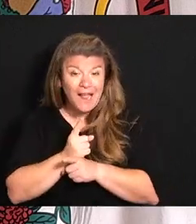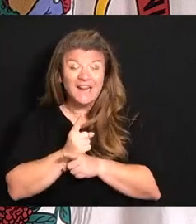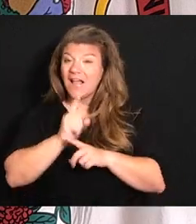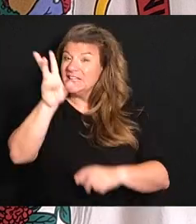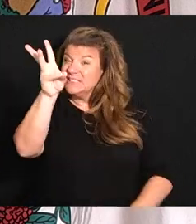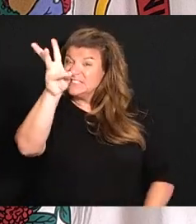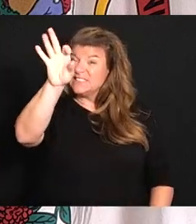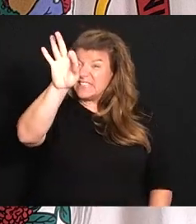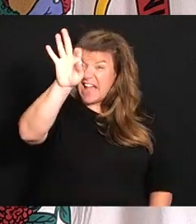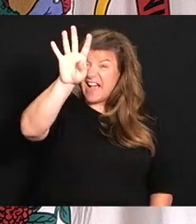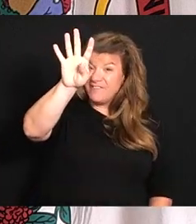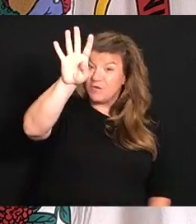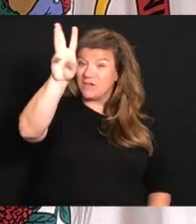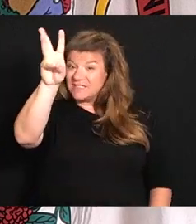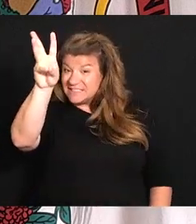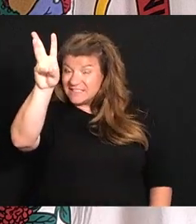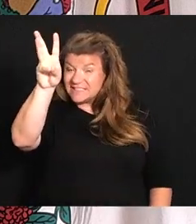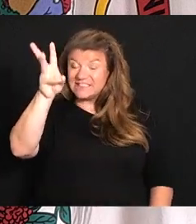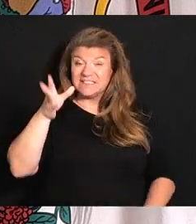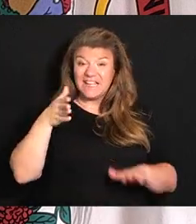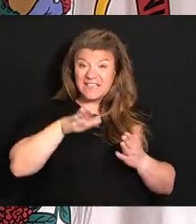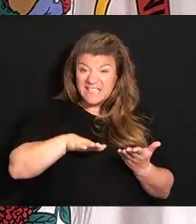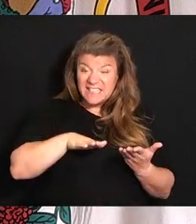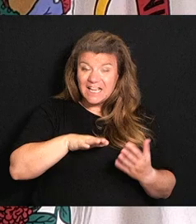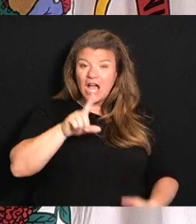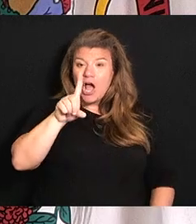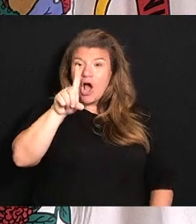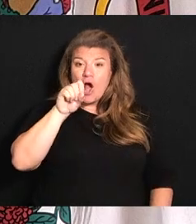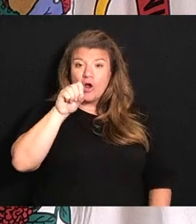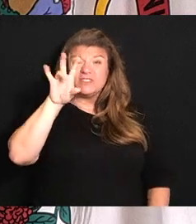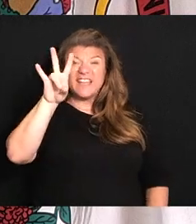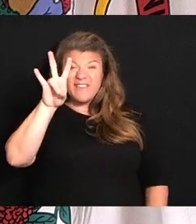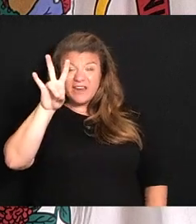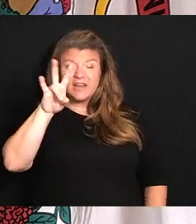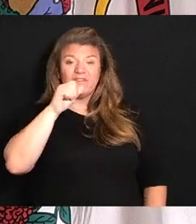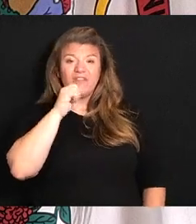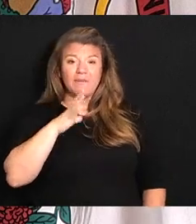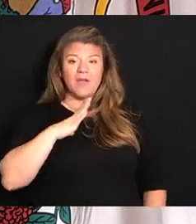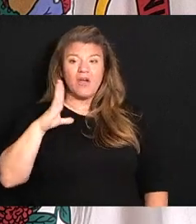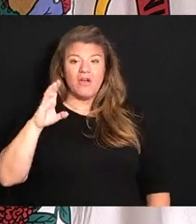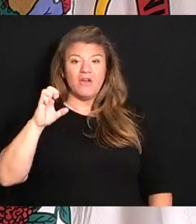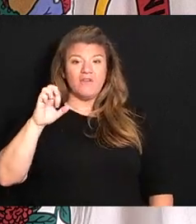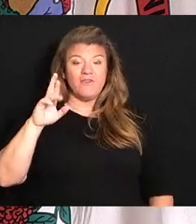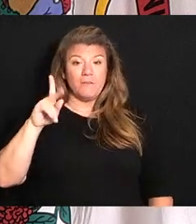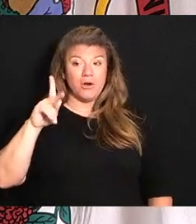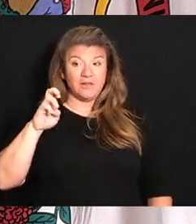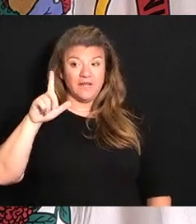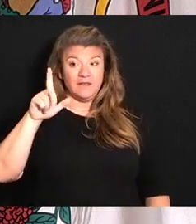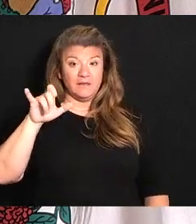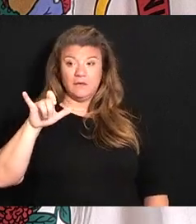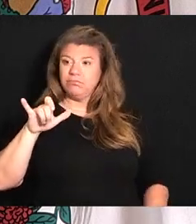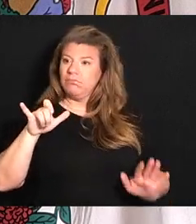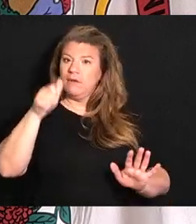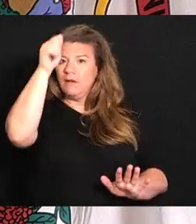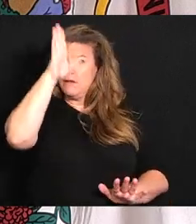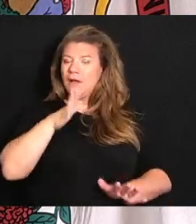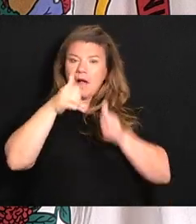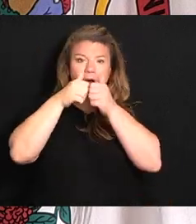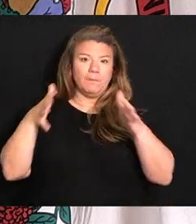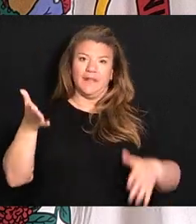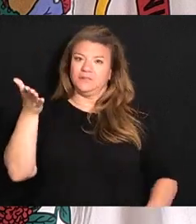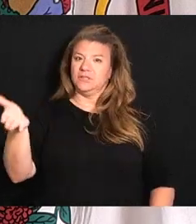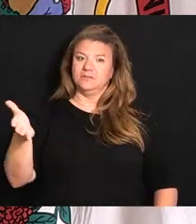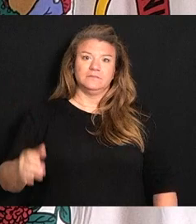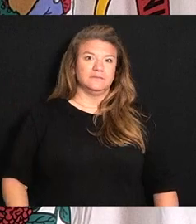6946th death in West Virginia is a 107-year-old female from Berkeley County. God bless her in every